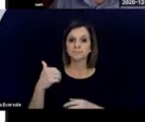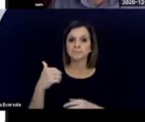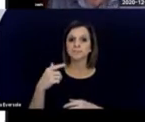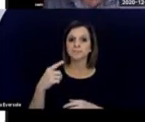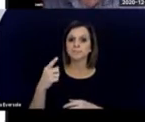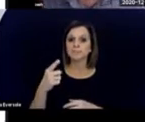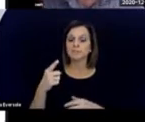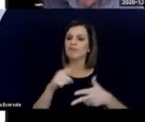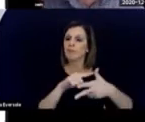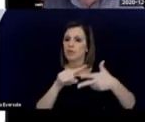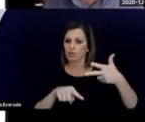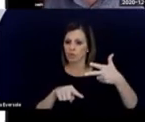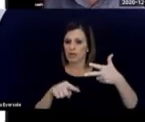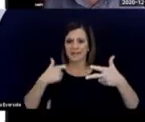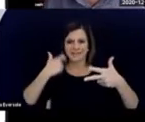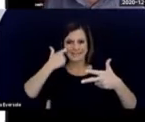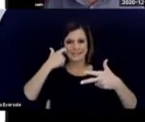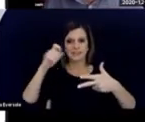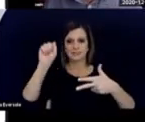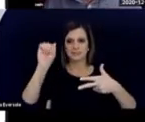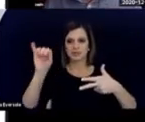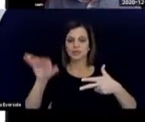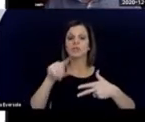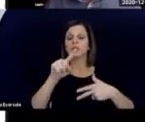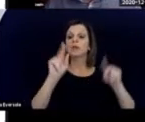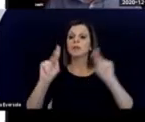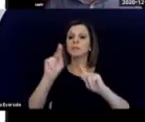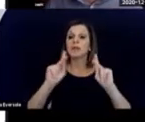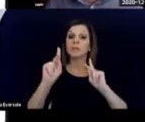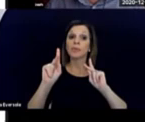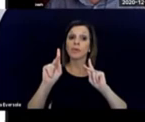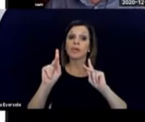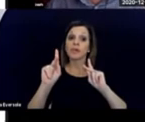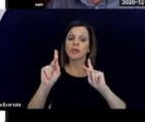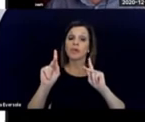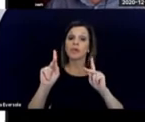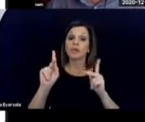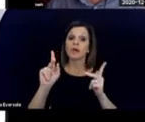People, and in the deaf-blind field, certainly at the beginning.